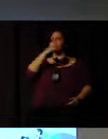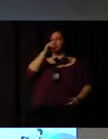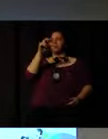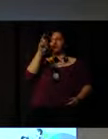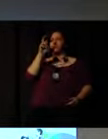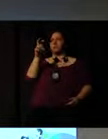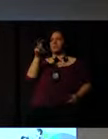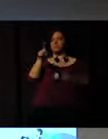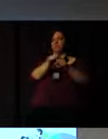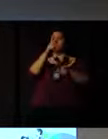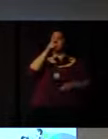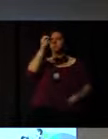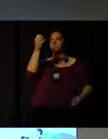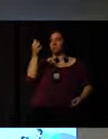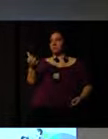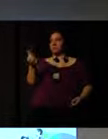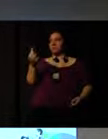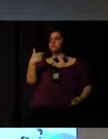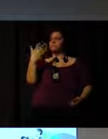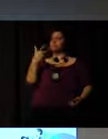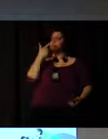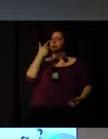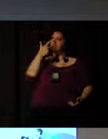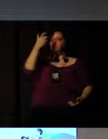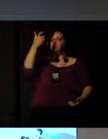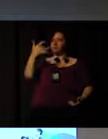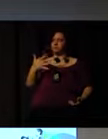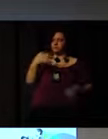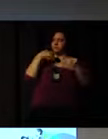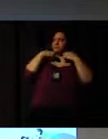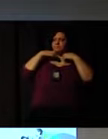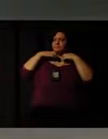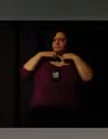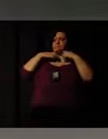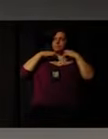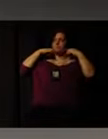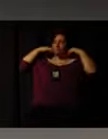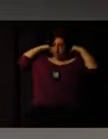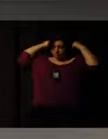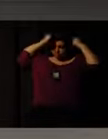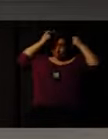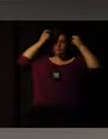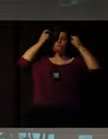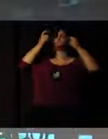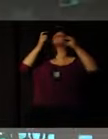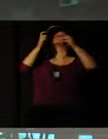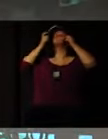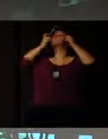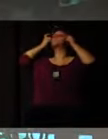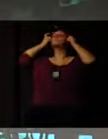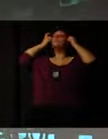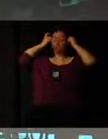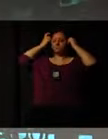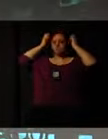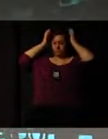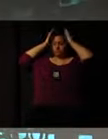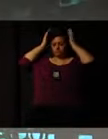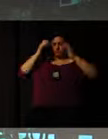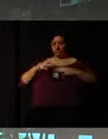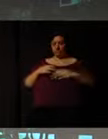in 2005 and 2006. We pass the floor to Alan now. Alan Williams